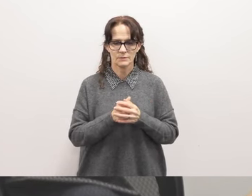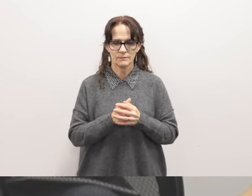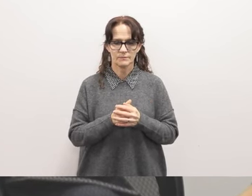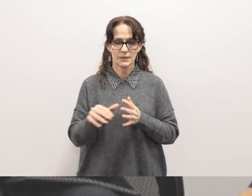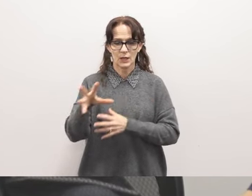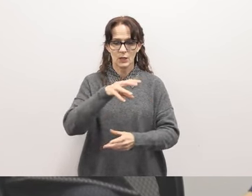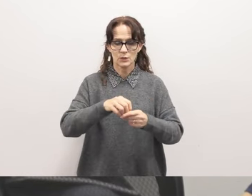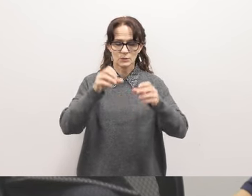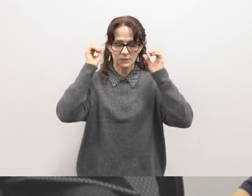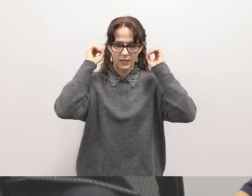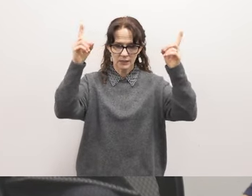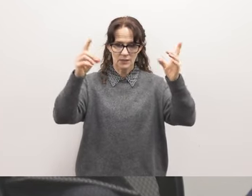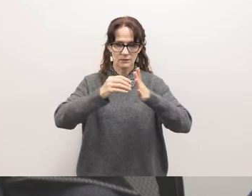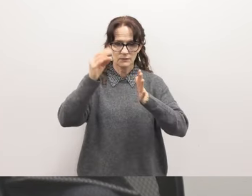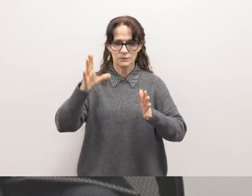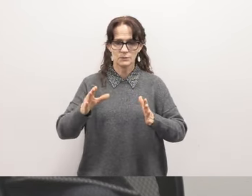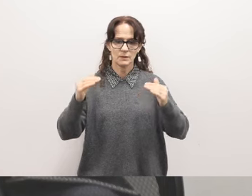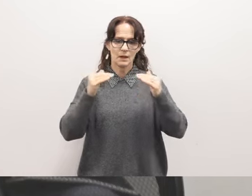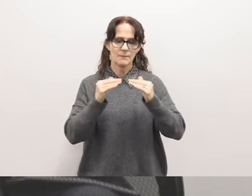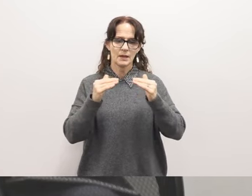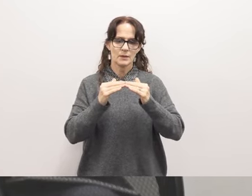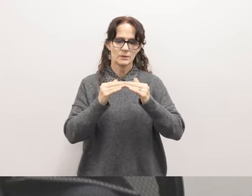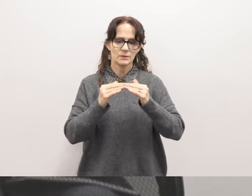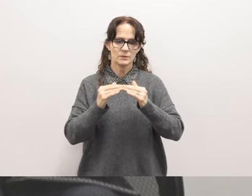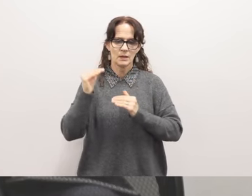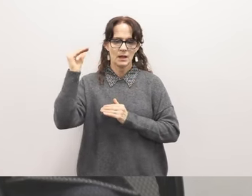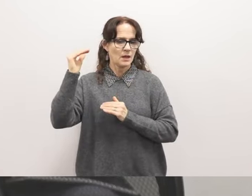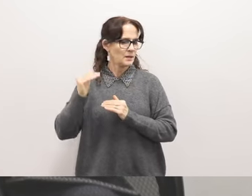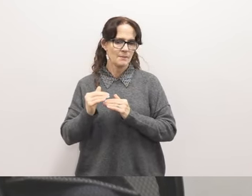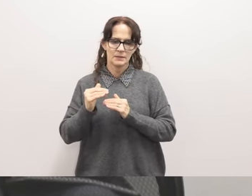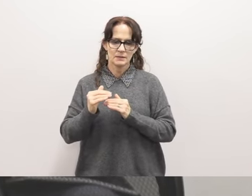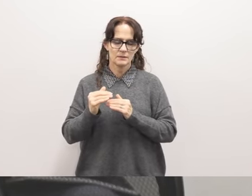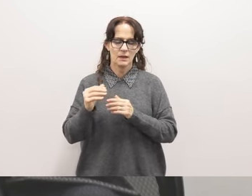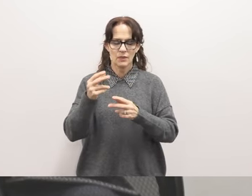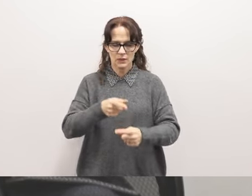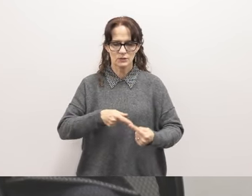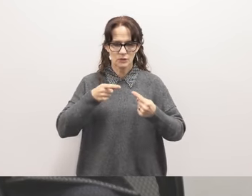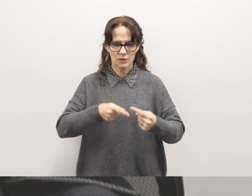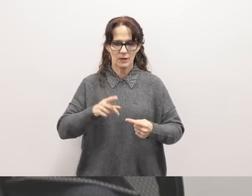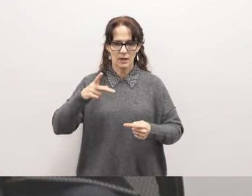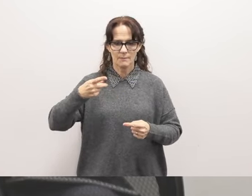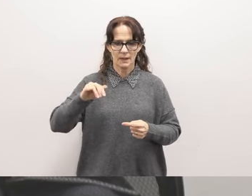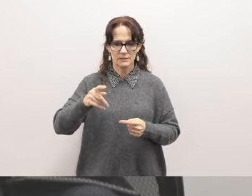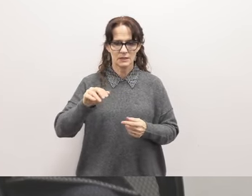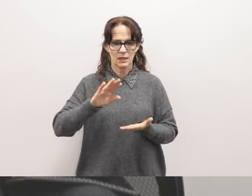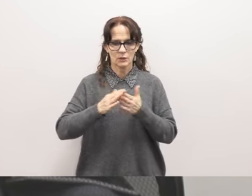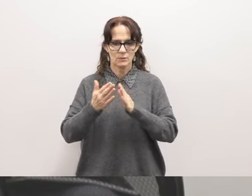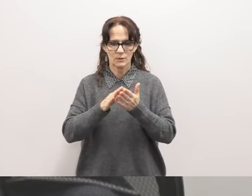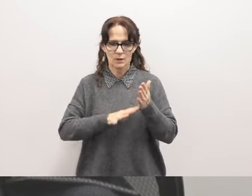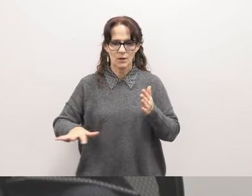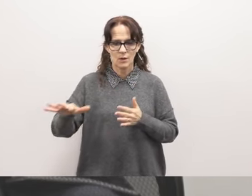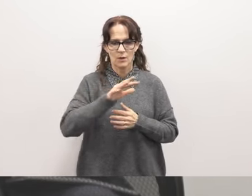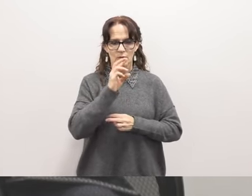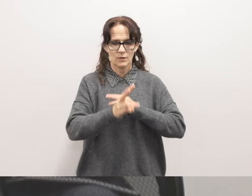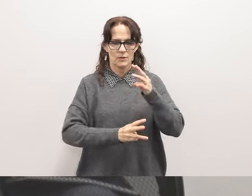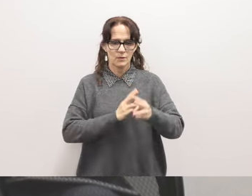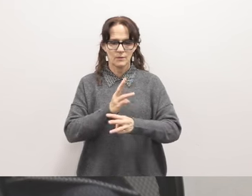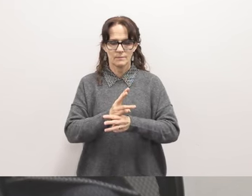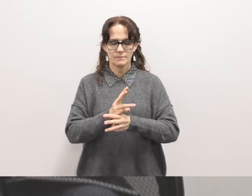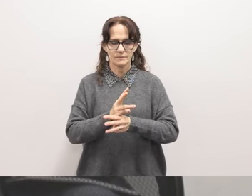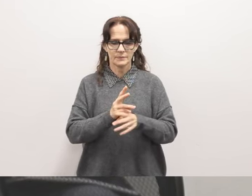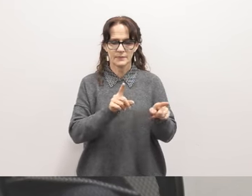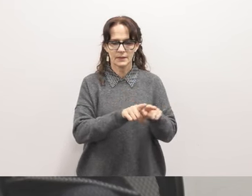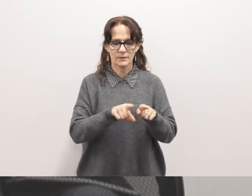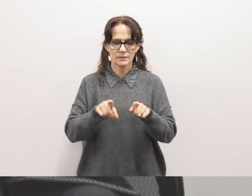of students and peers isn't minimized on the struggle of Palestinians and other communities across the globe. Additionally,